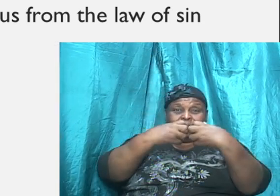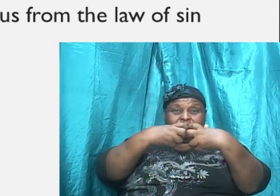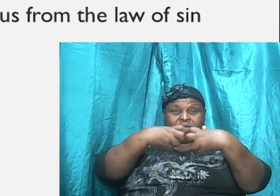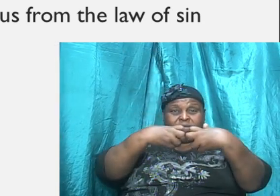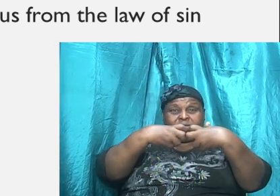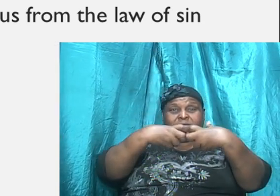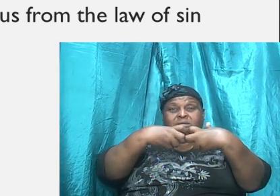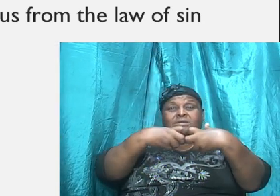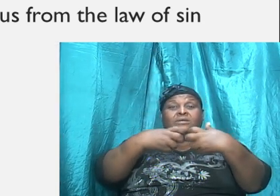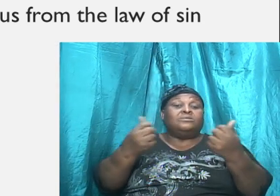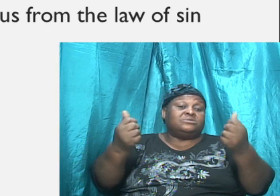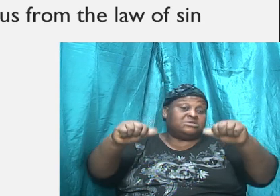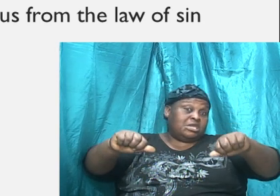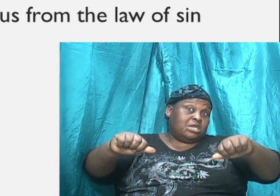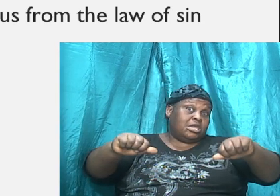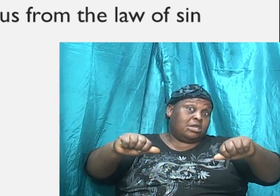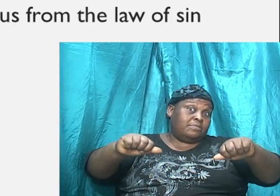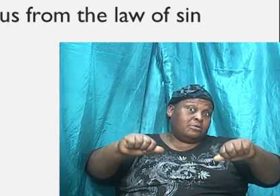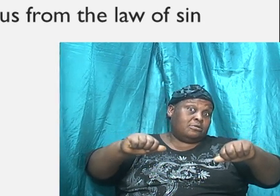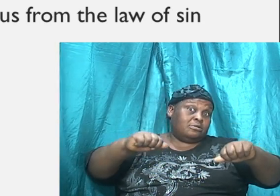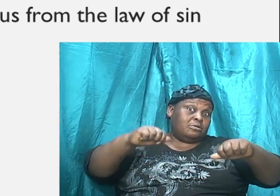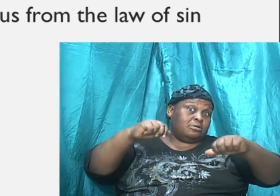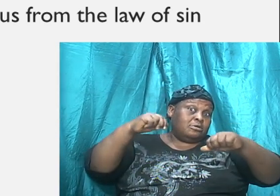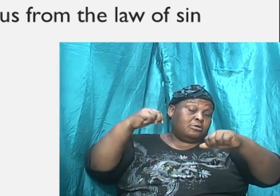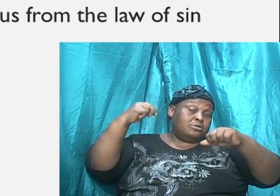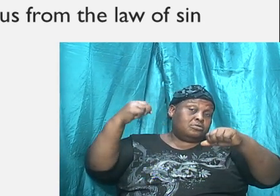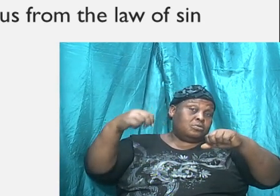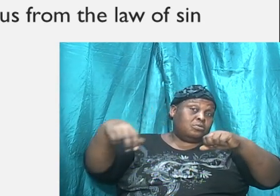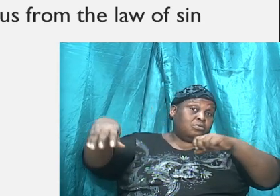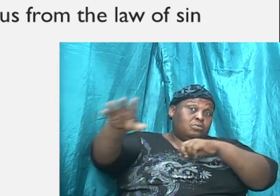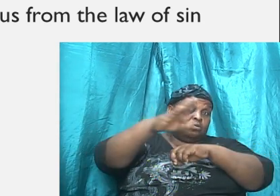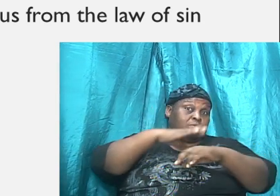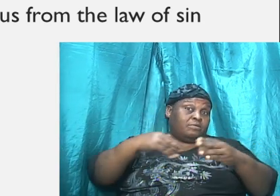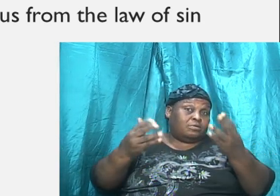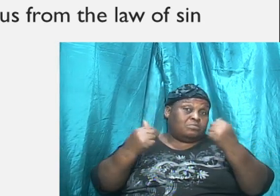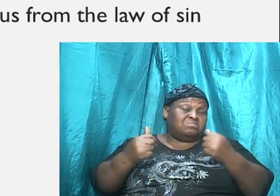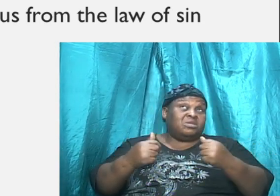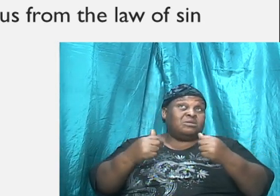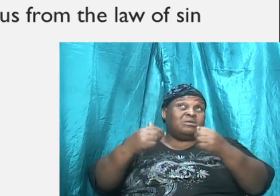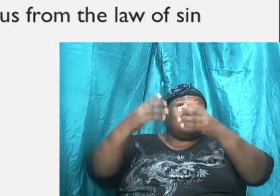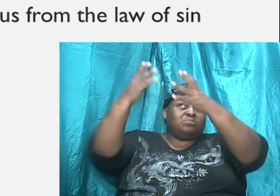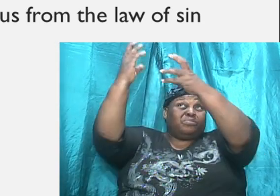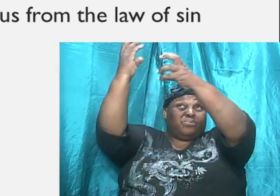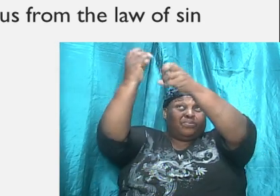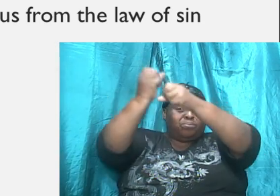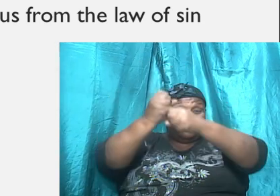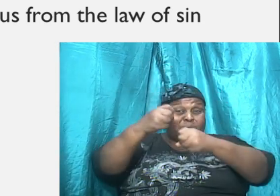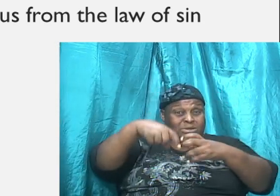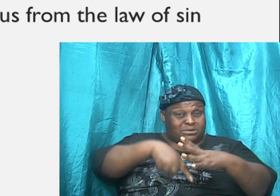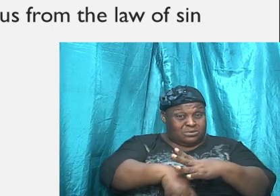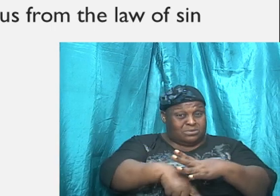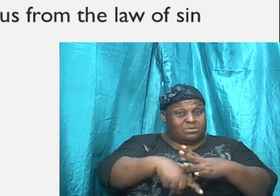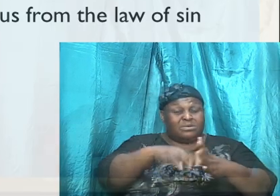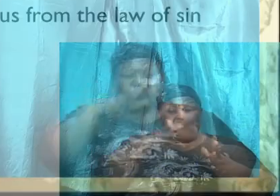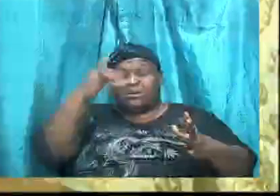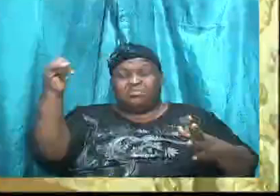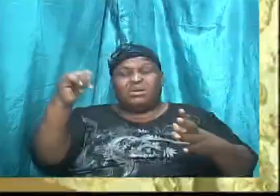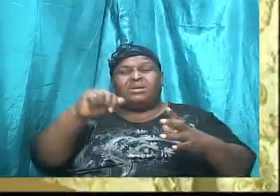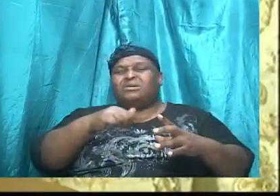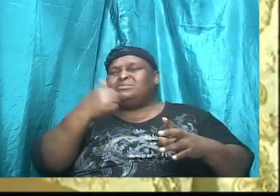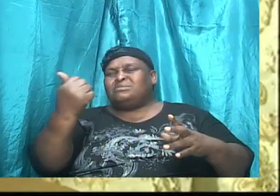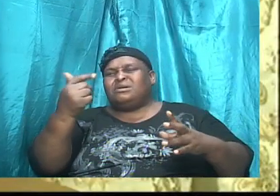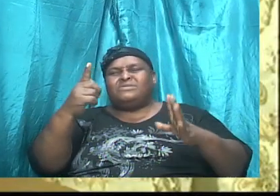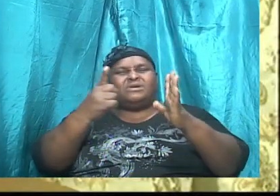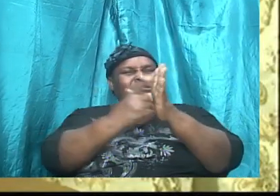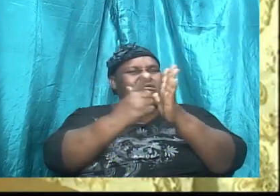to overcome this gravitational pull to the earth by another law, which is the law of